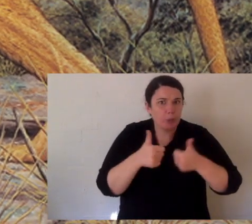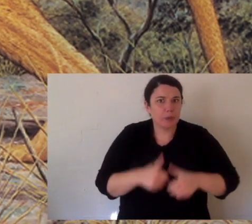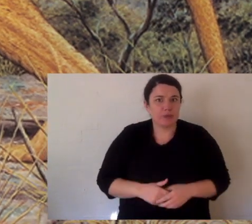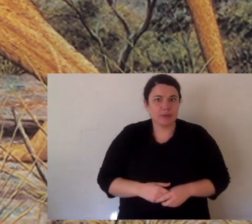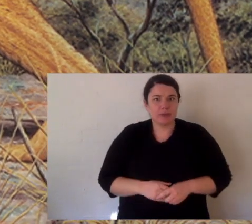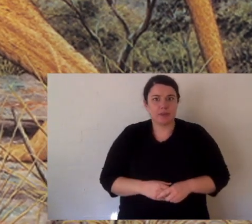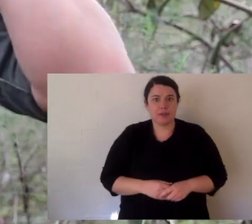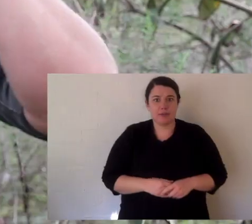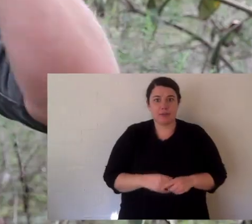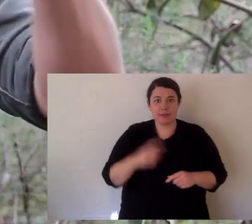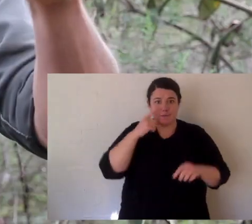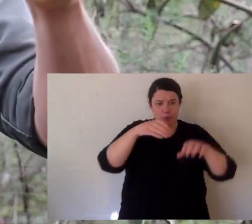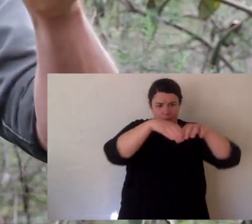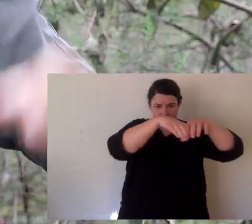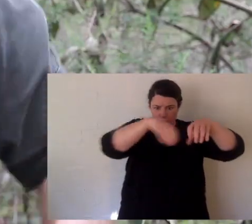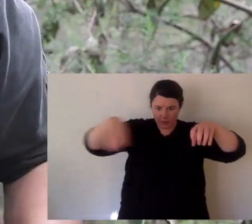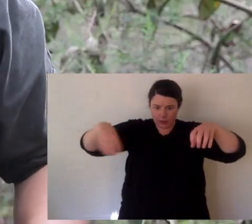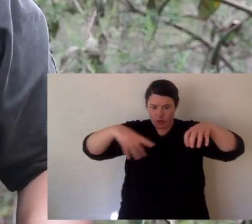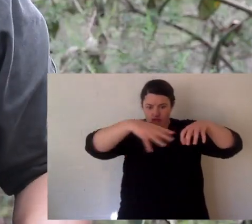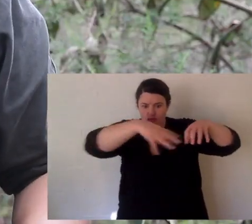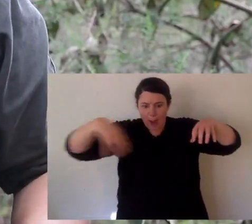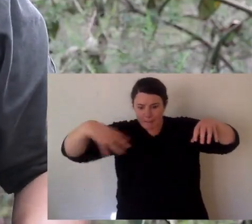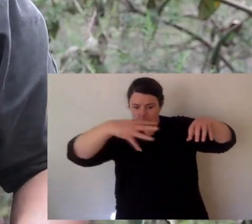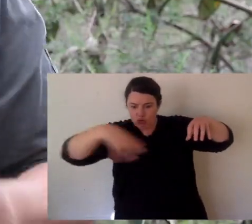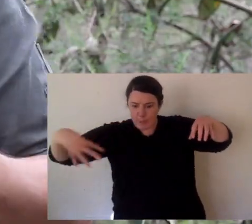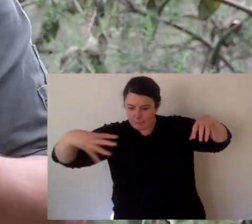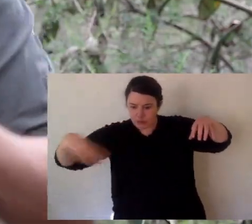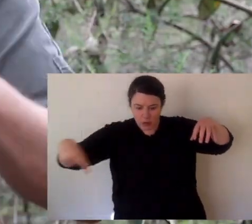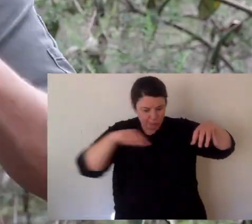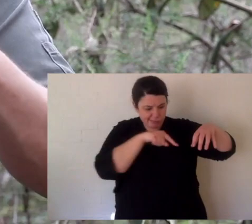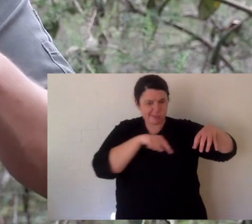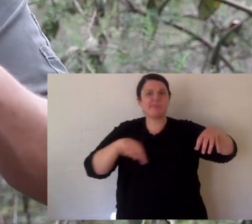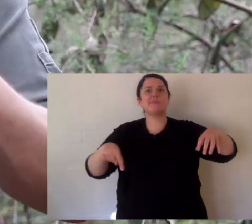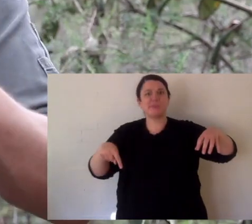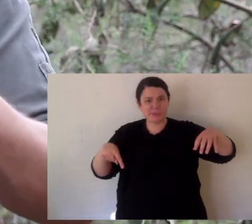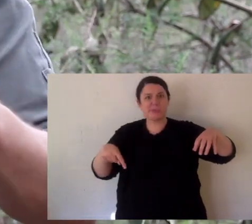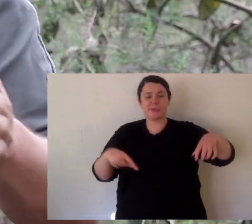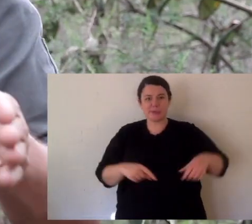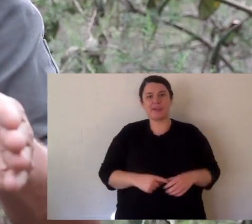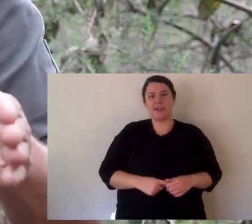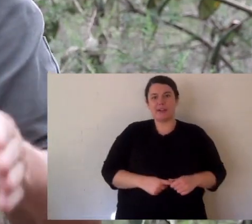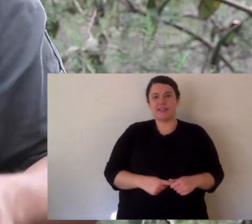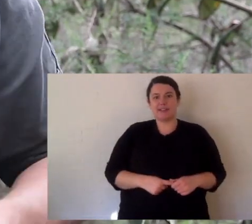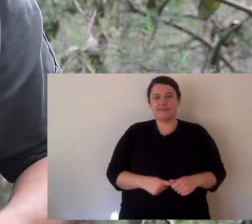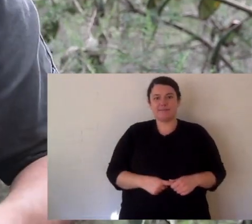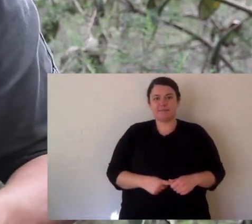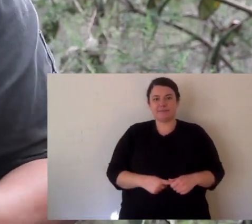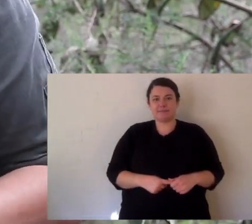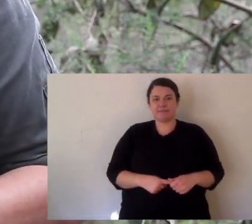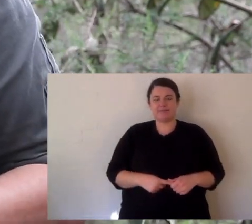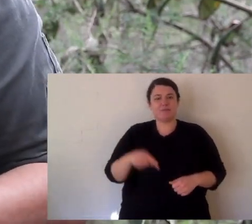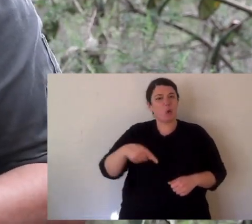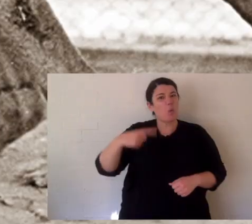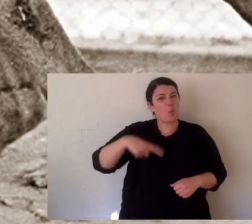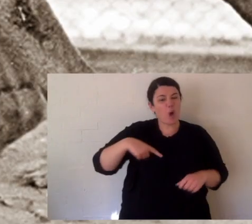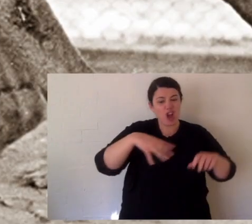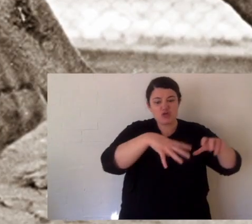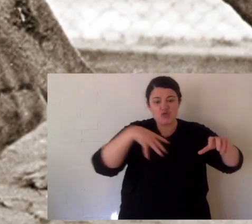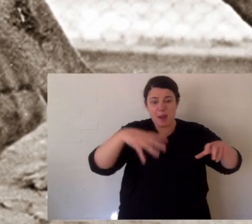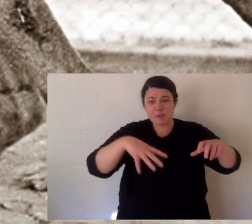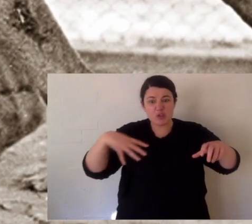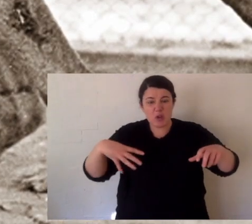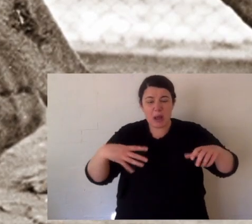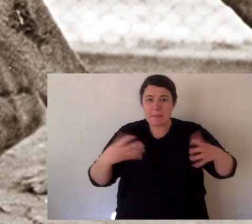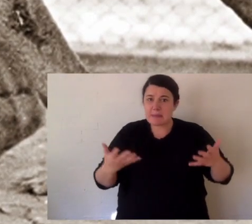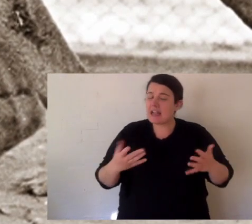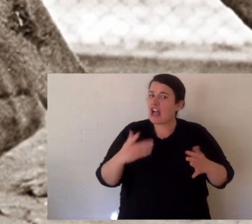animal. The eyes forward. Ears forward. Great sense of smell. And look down the back at those stripes. Now